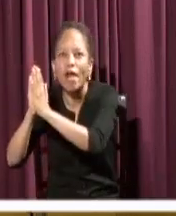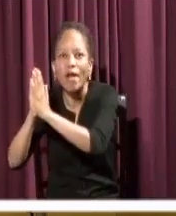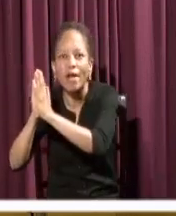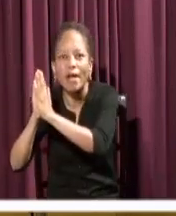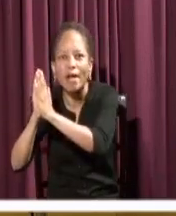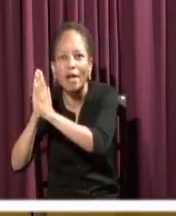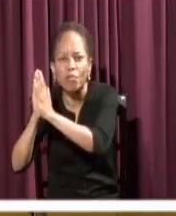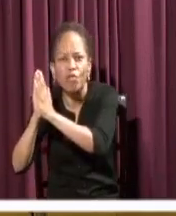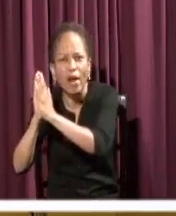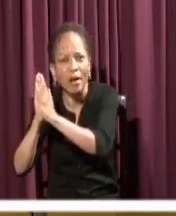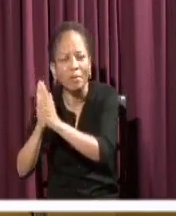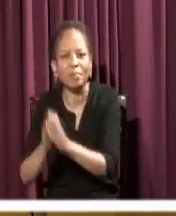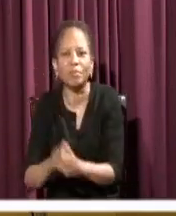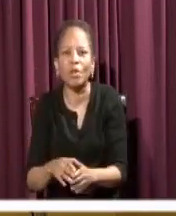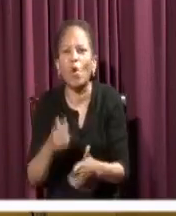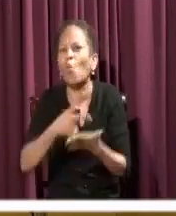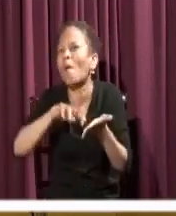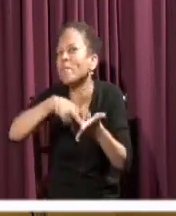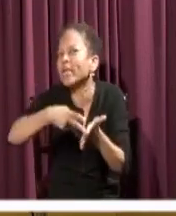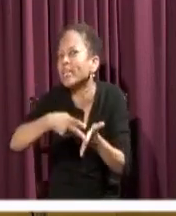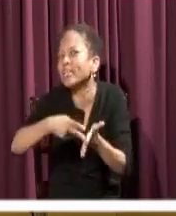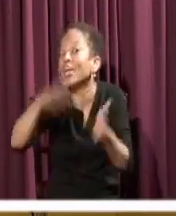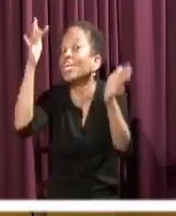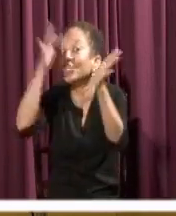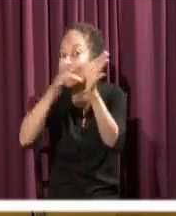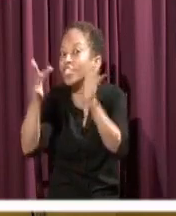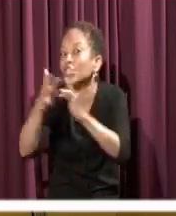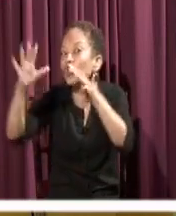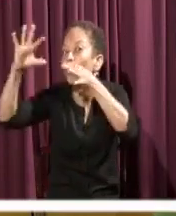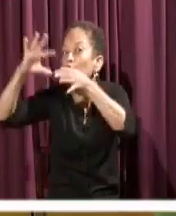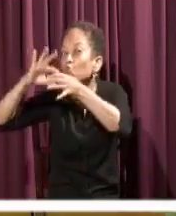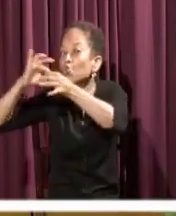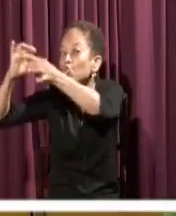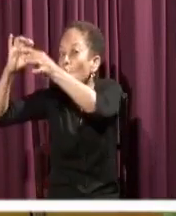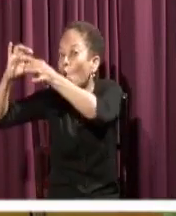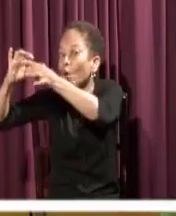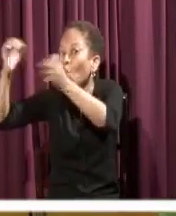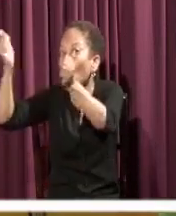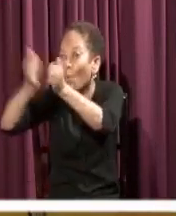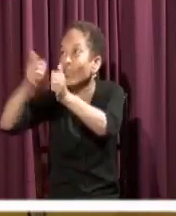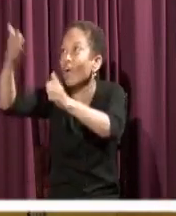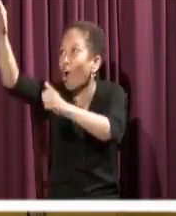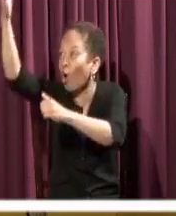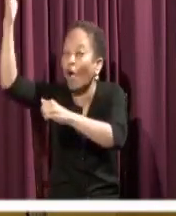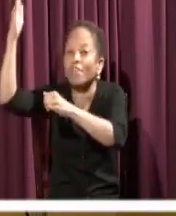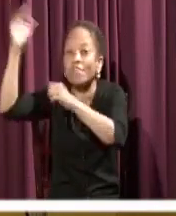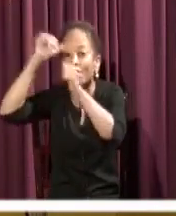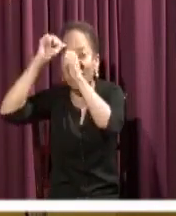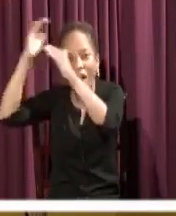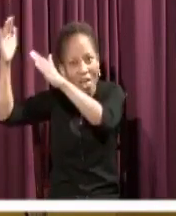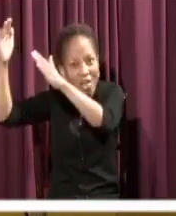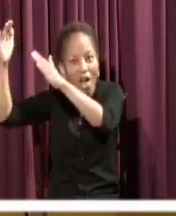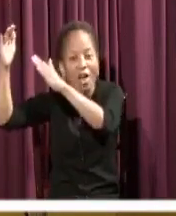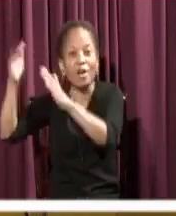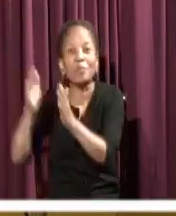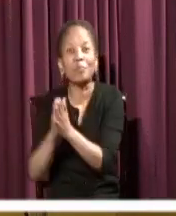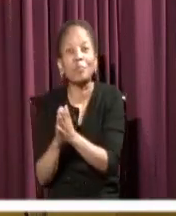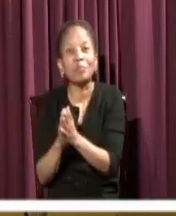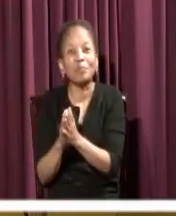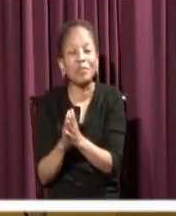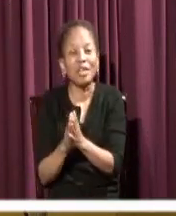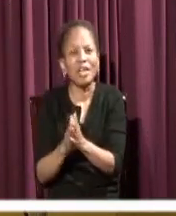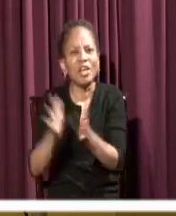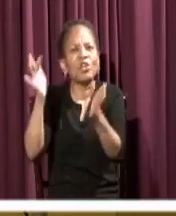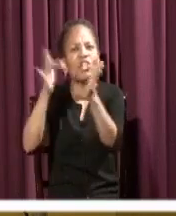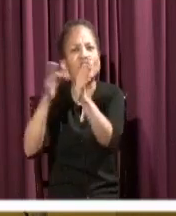he's in commune with his father. So the things that Jesus is doing, they're coming out of prayer. And out of